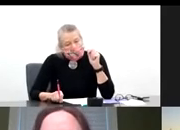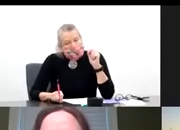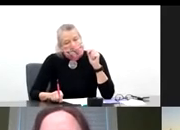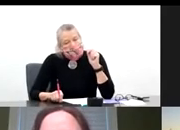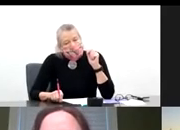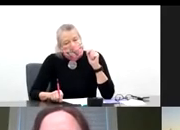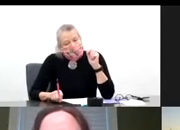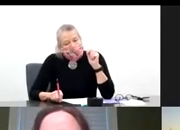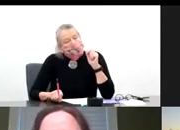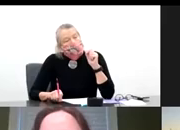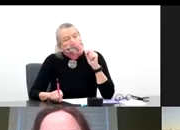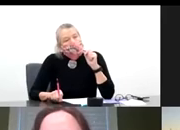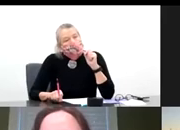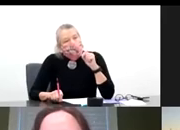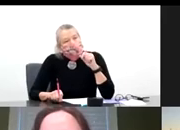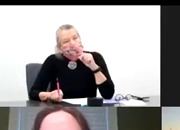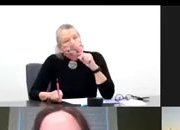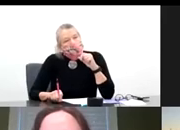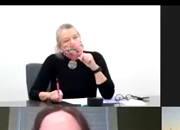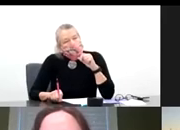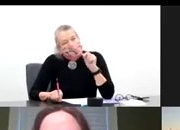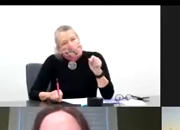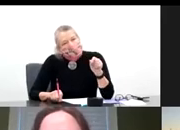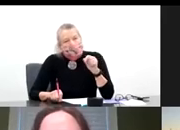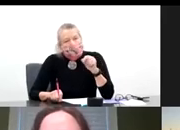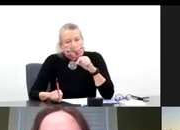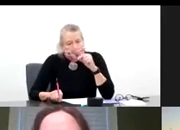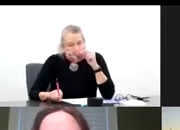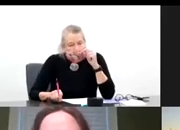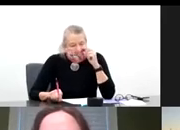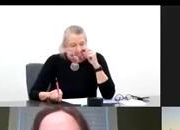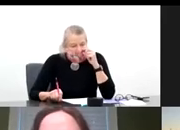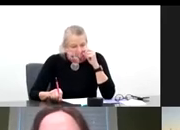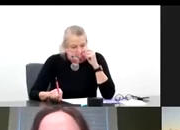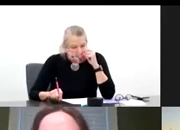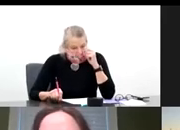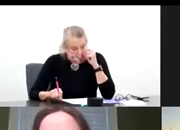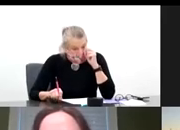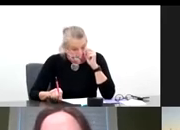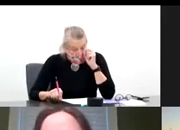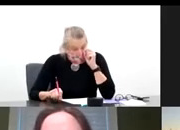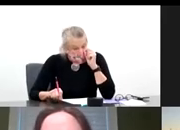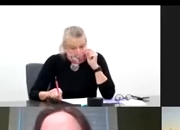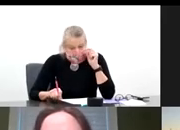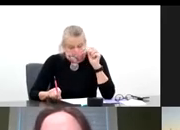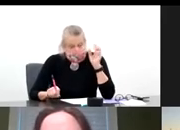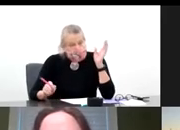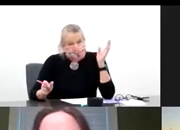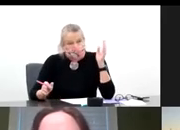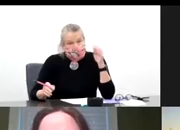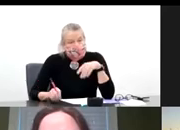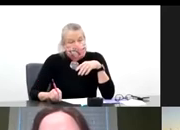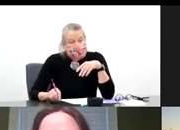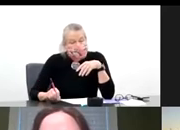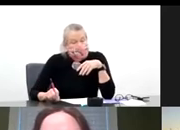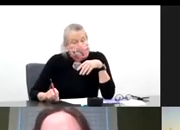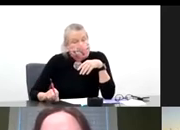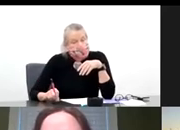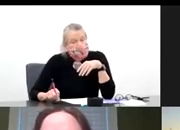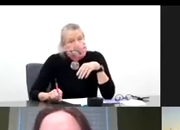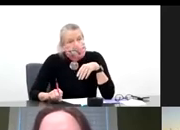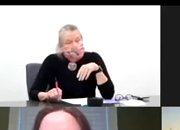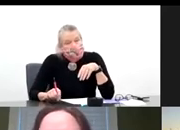dates to January 2020. January 18th, I, again, was privileged to be on